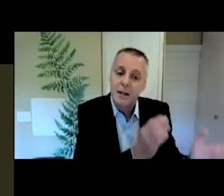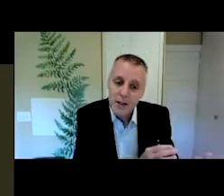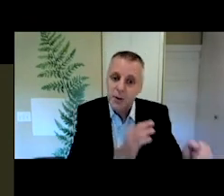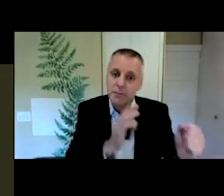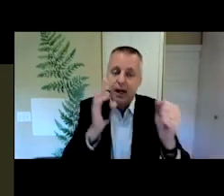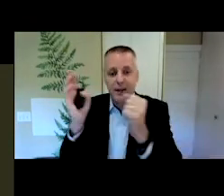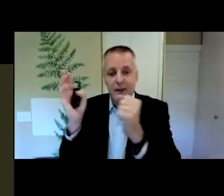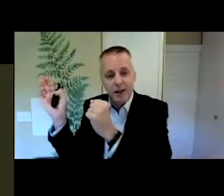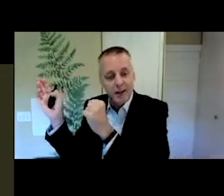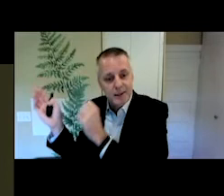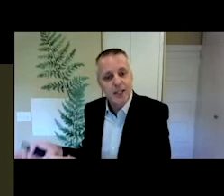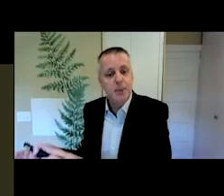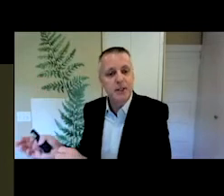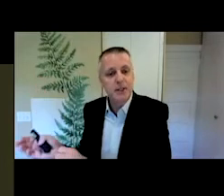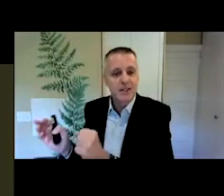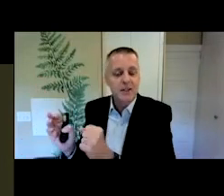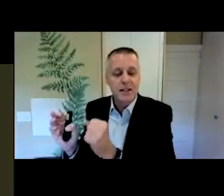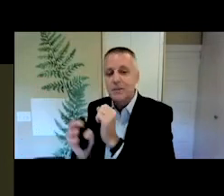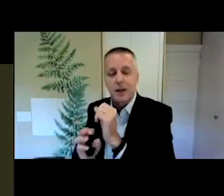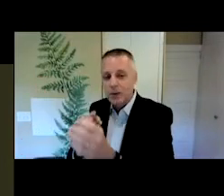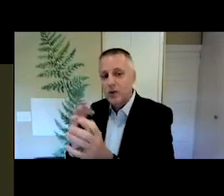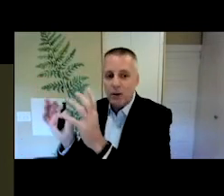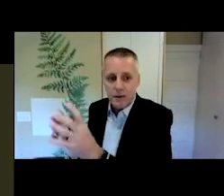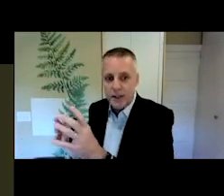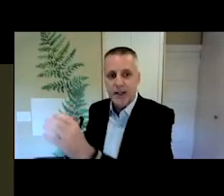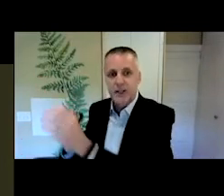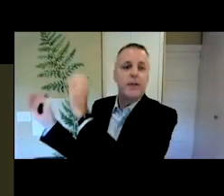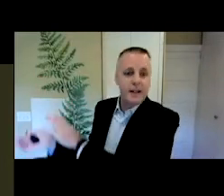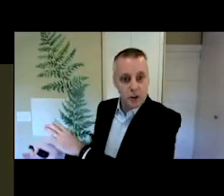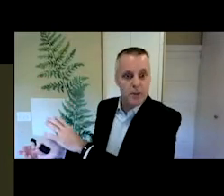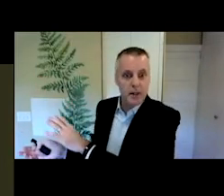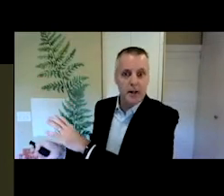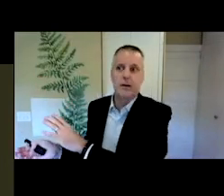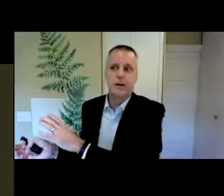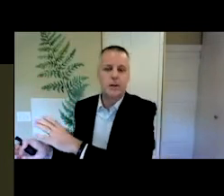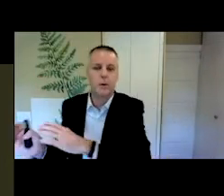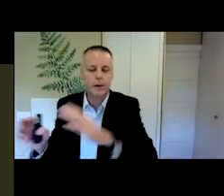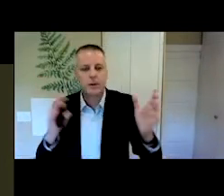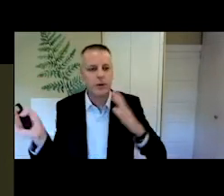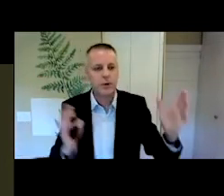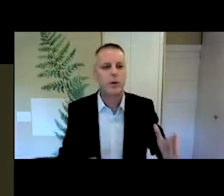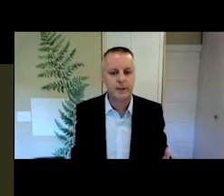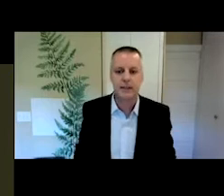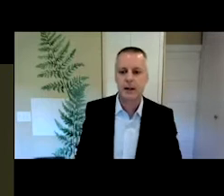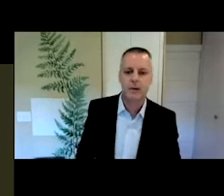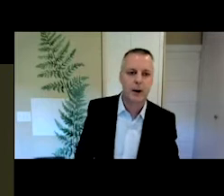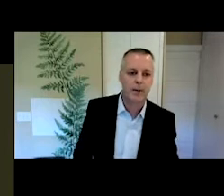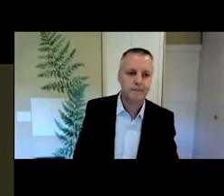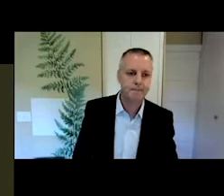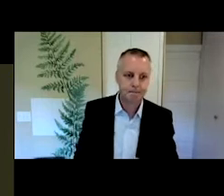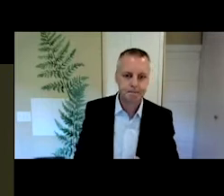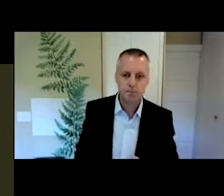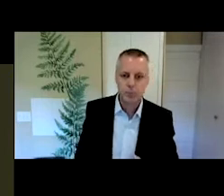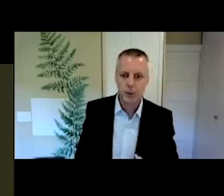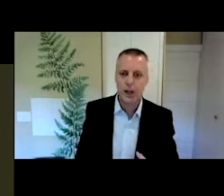In the classroom and in the textbook texts, it seems like almost all of the texts are on that scripted end of the continuum and there's a real disconnect there.